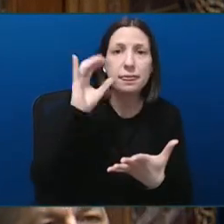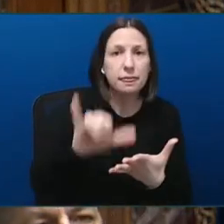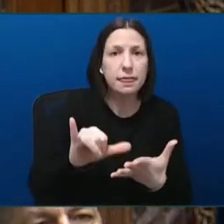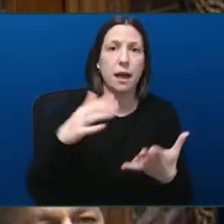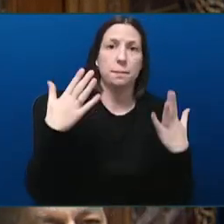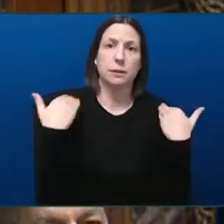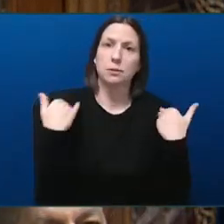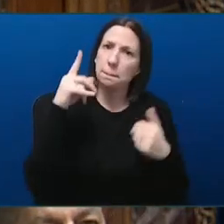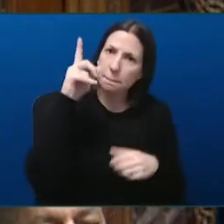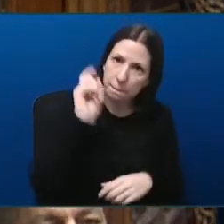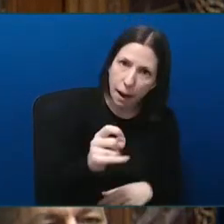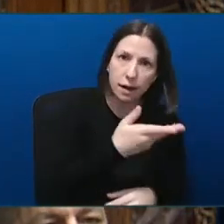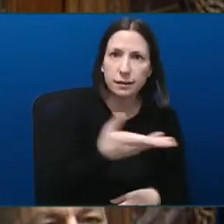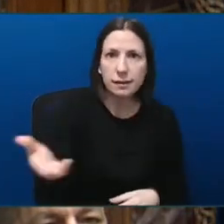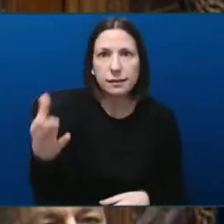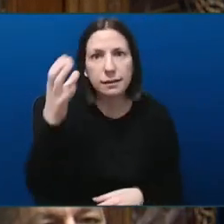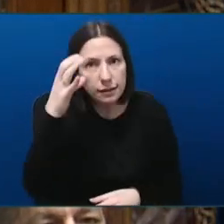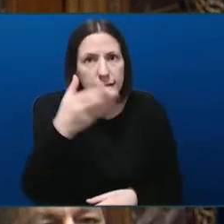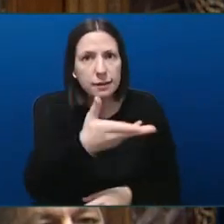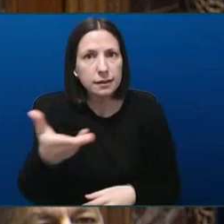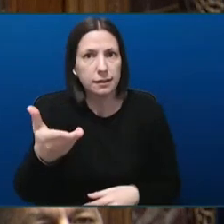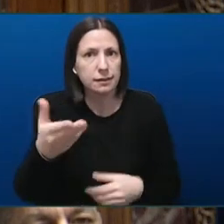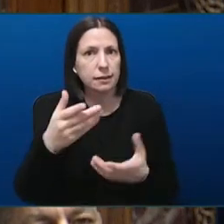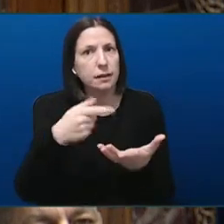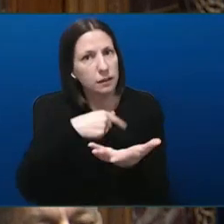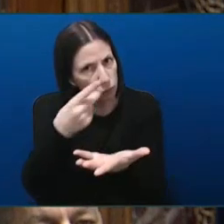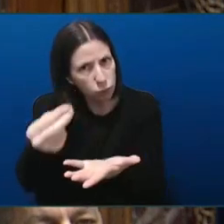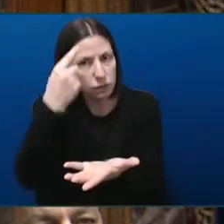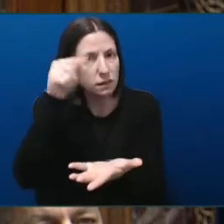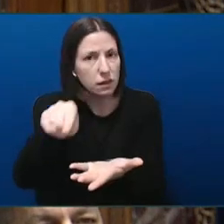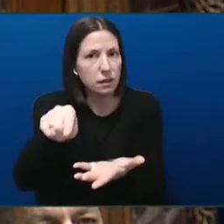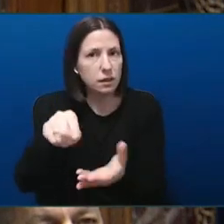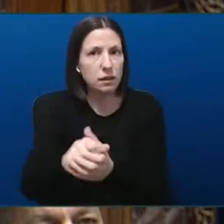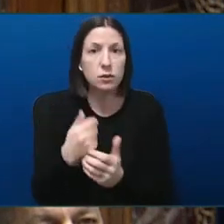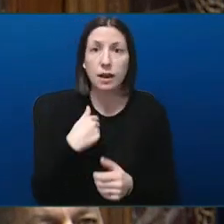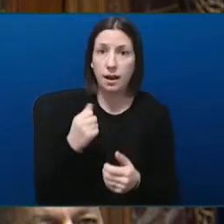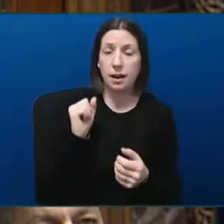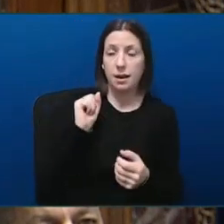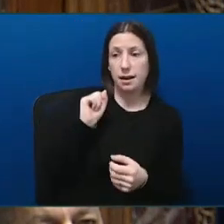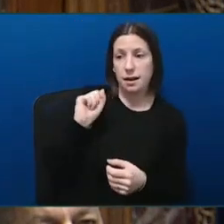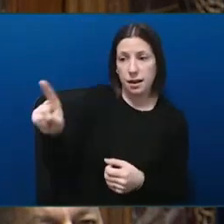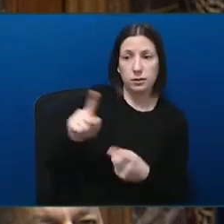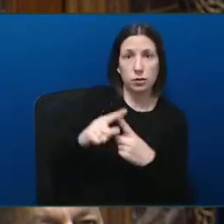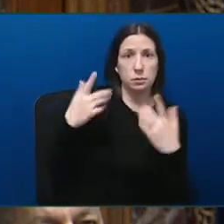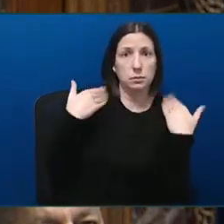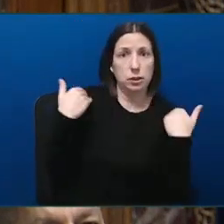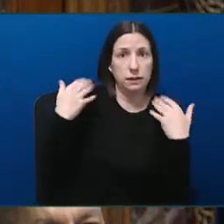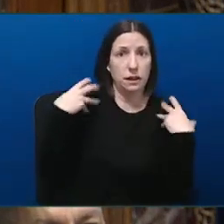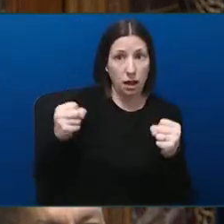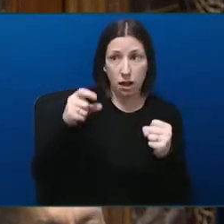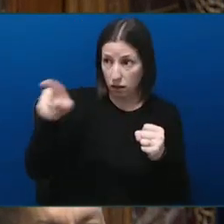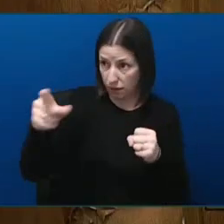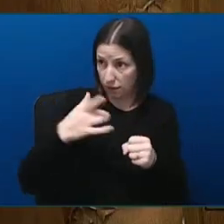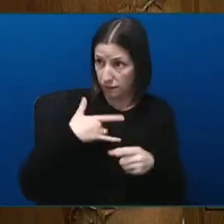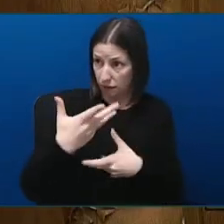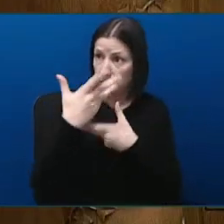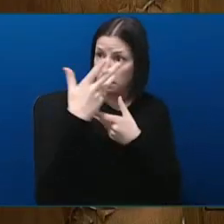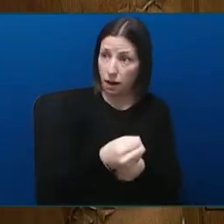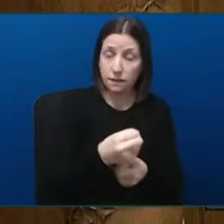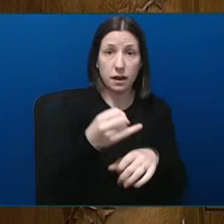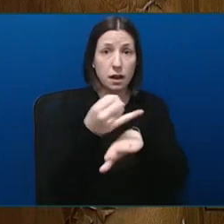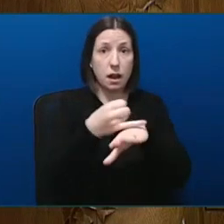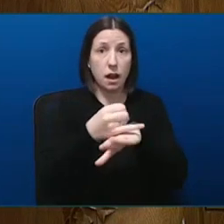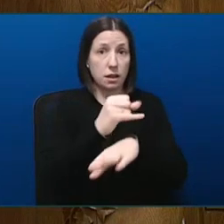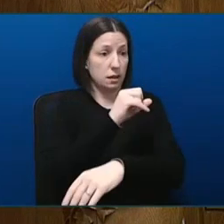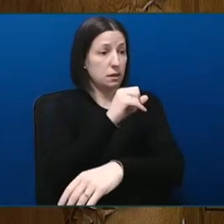to. And my question through you is to the Minister of Health. Does he have confidence in Island Health? Minister of